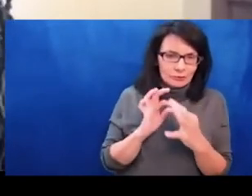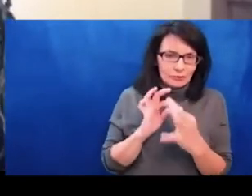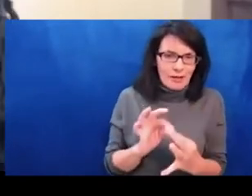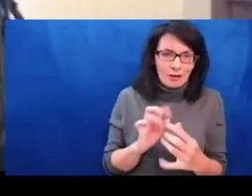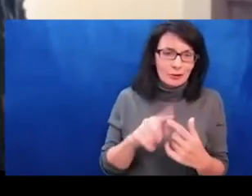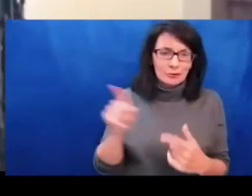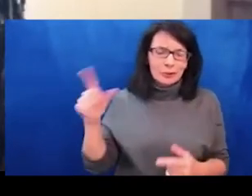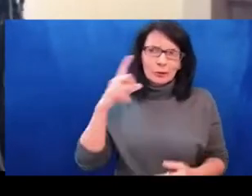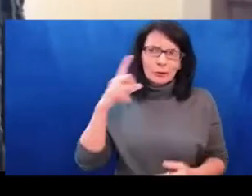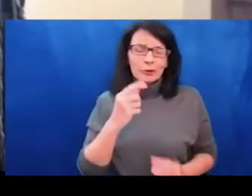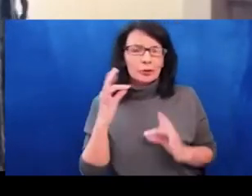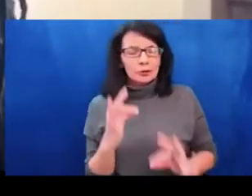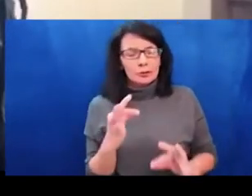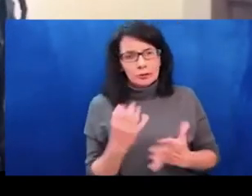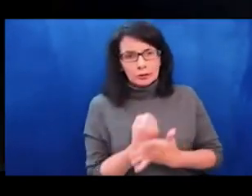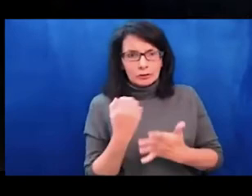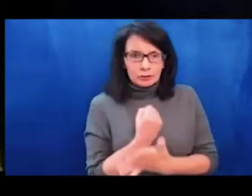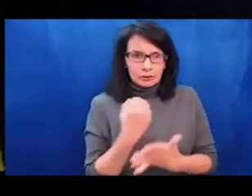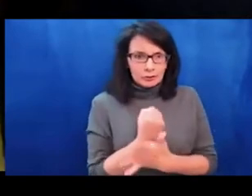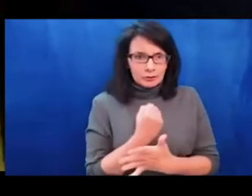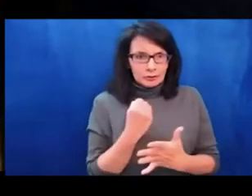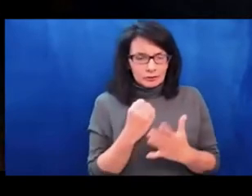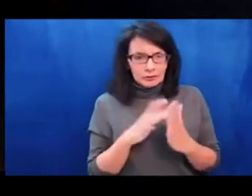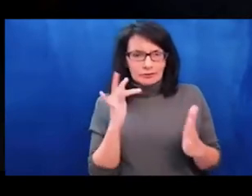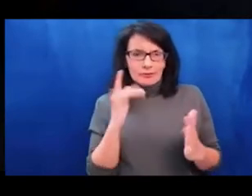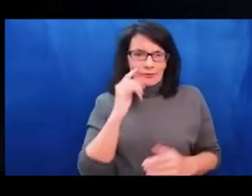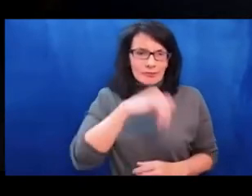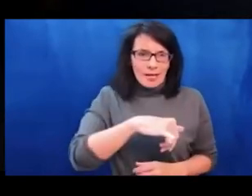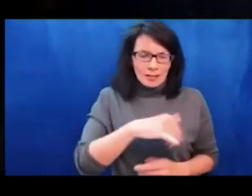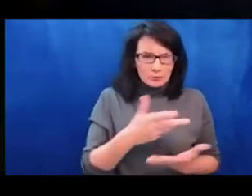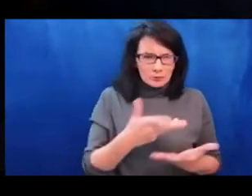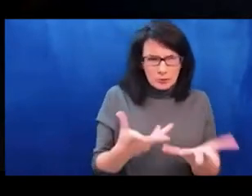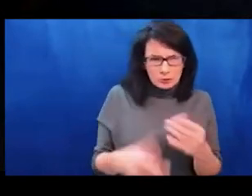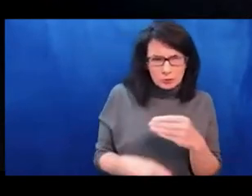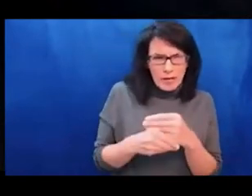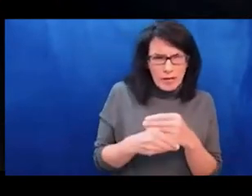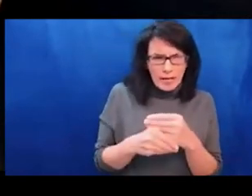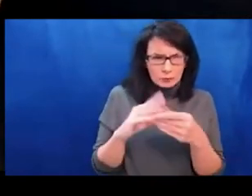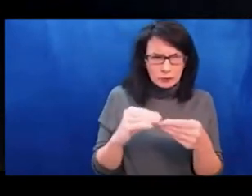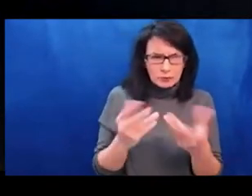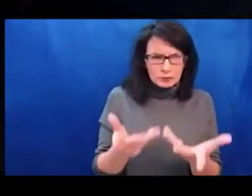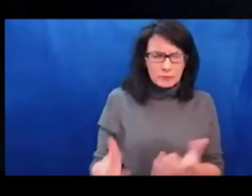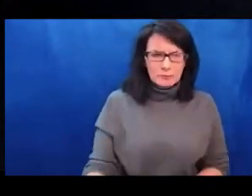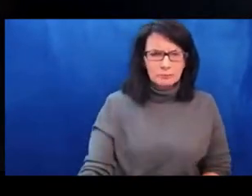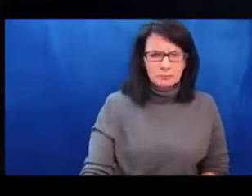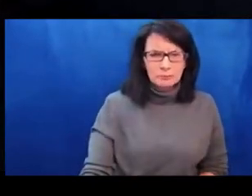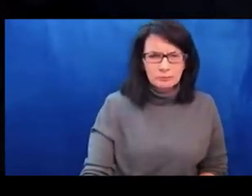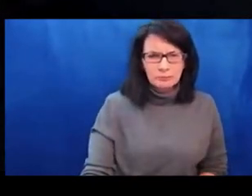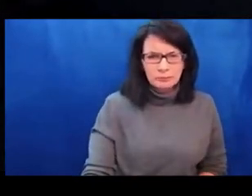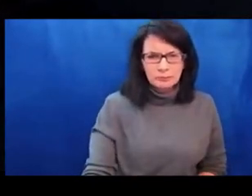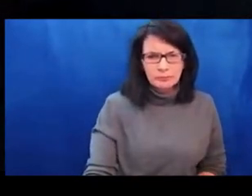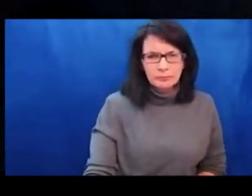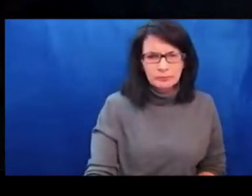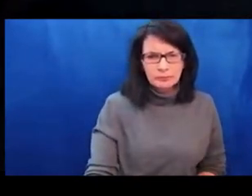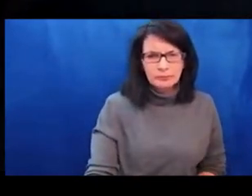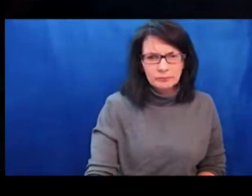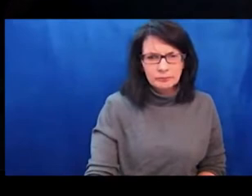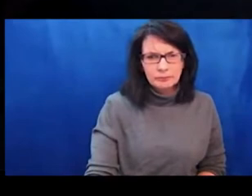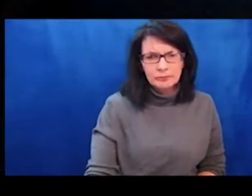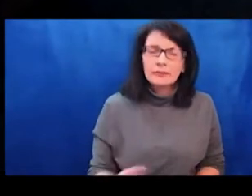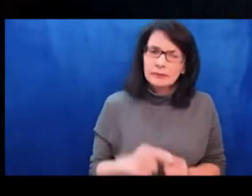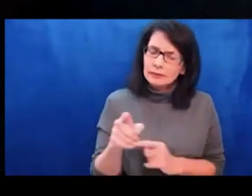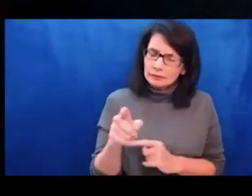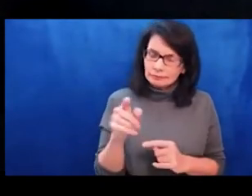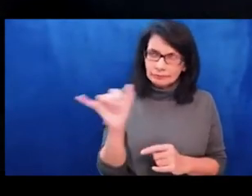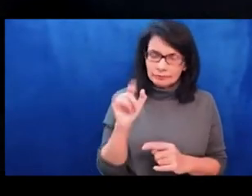I'll stop there. I'm sure I'm going over time. Thank you so much, Chelsea. I think there's a few questions in the chat.